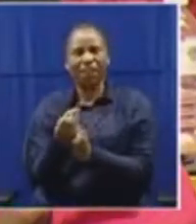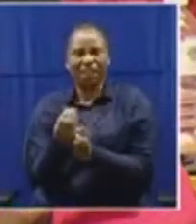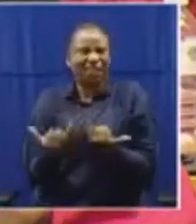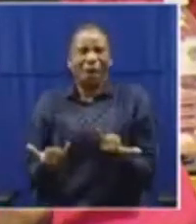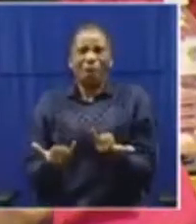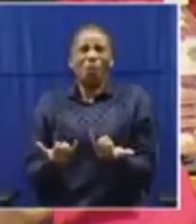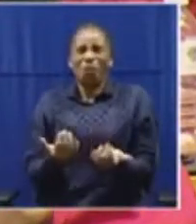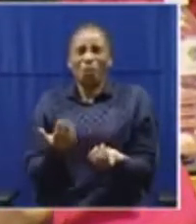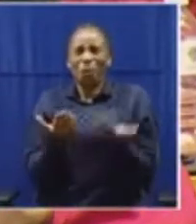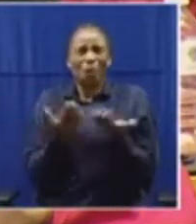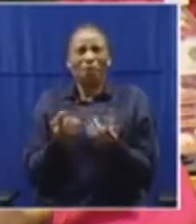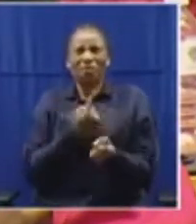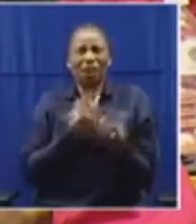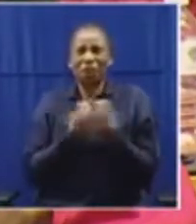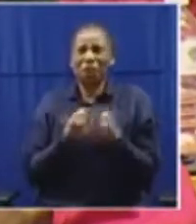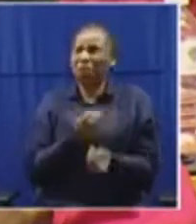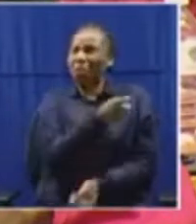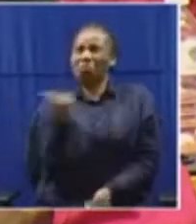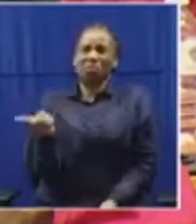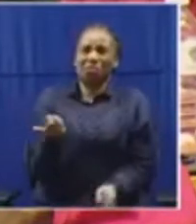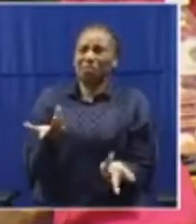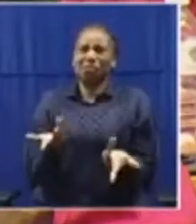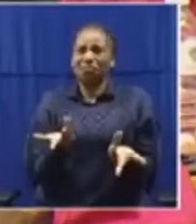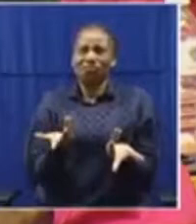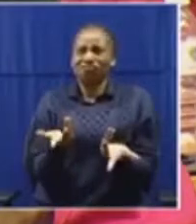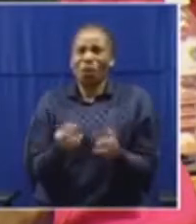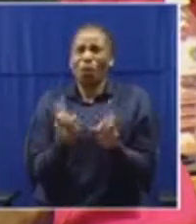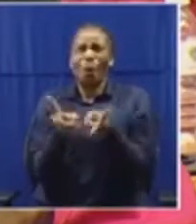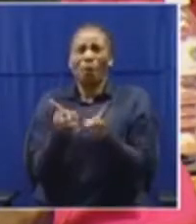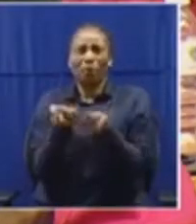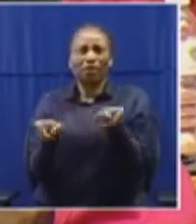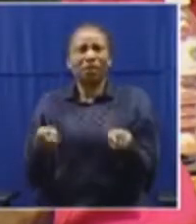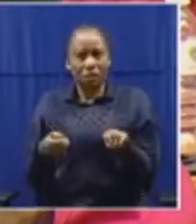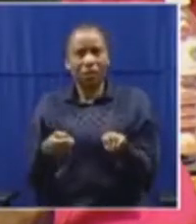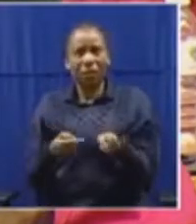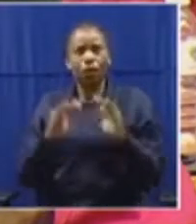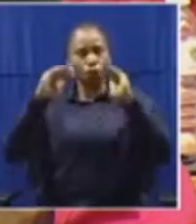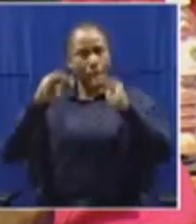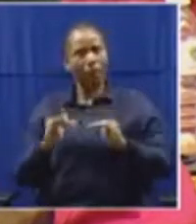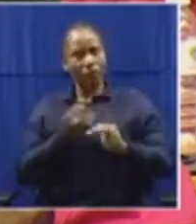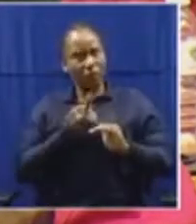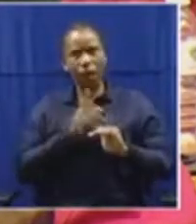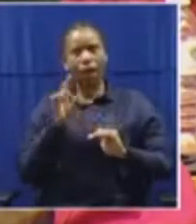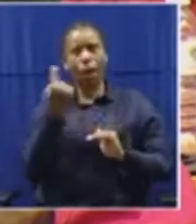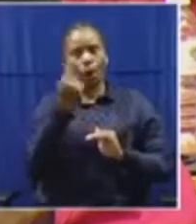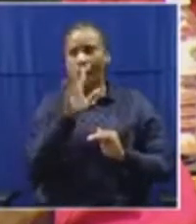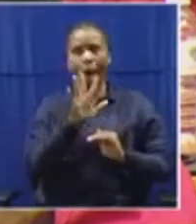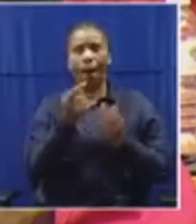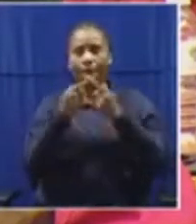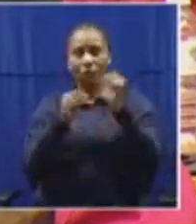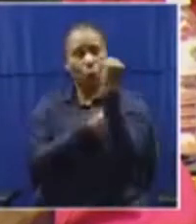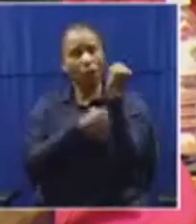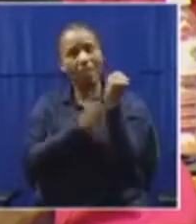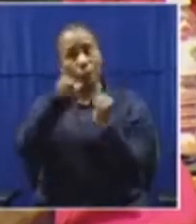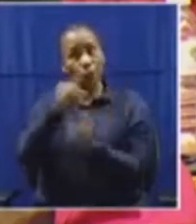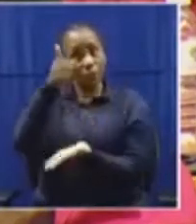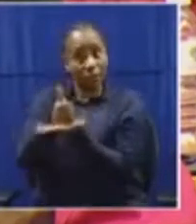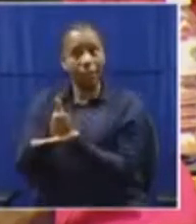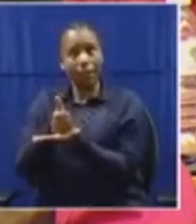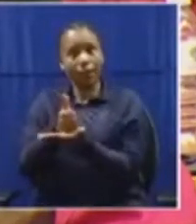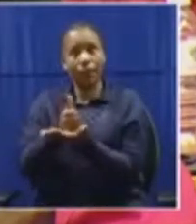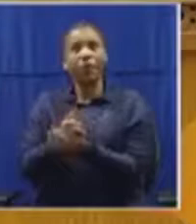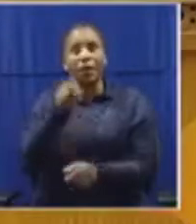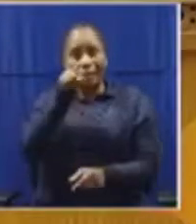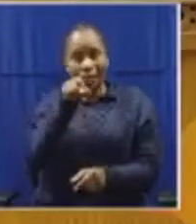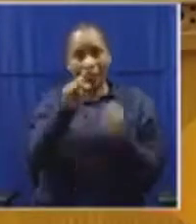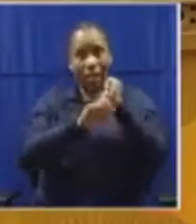with nobody's, you are reducing not only yourself, but the office you are occupying. But this one, the last one, you'll answer me outside.